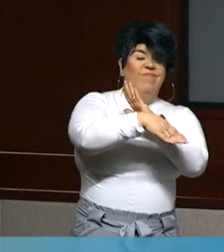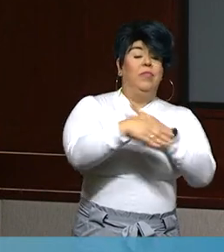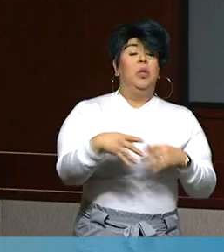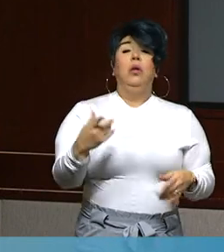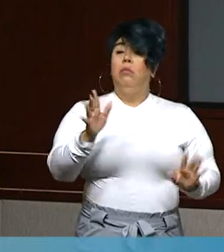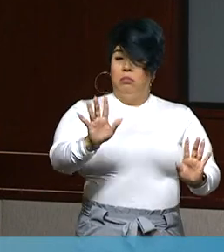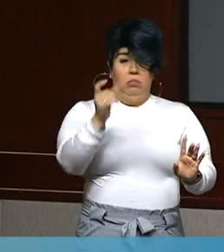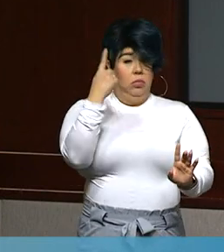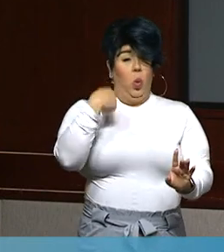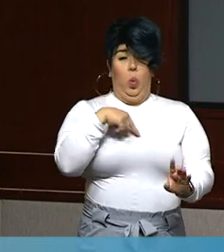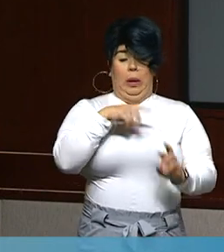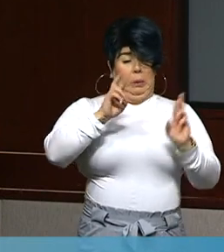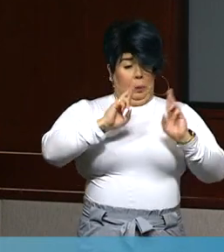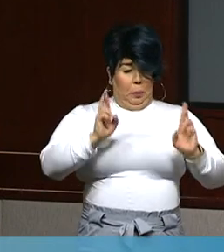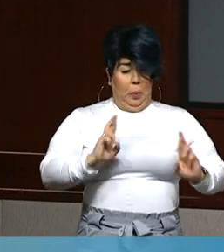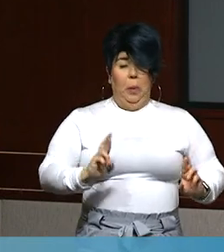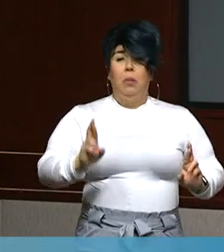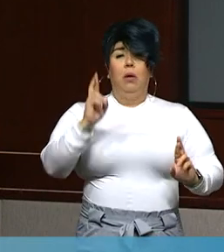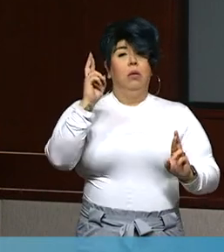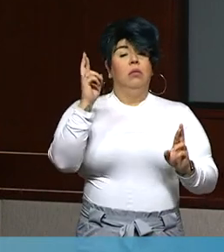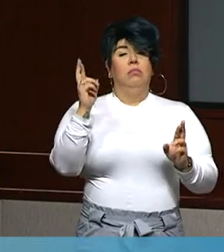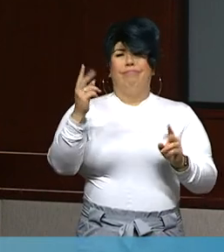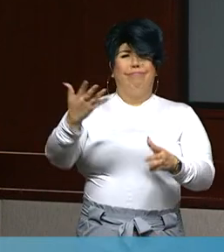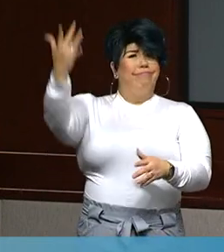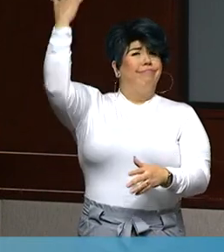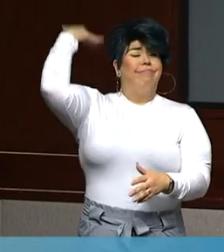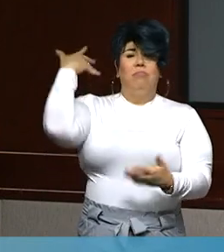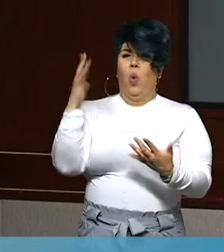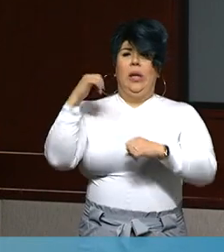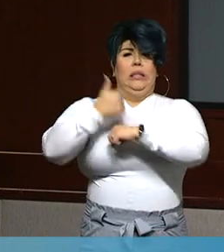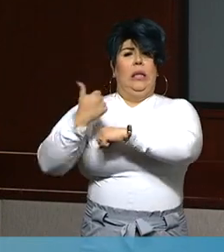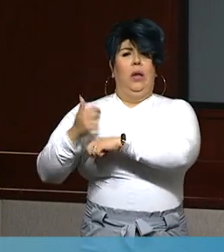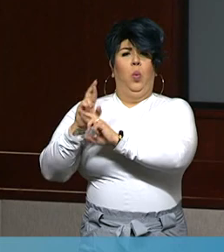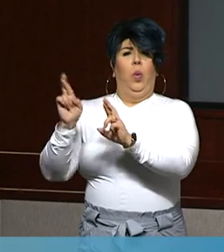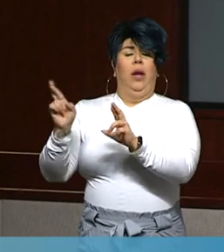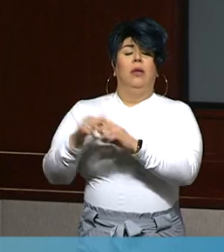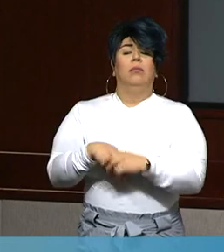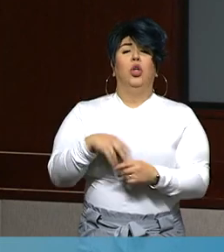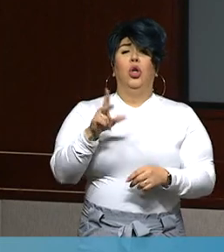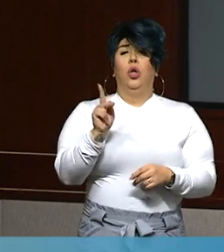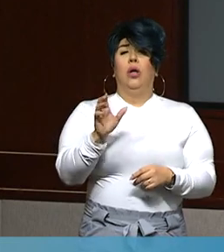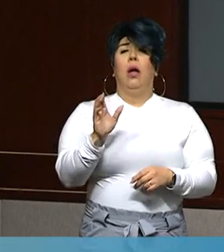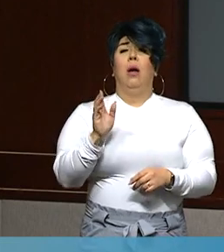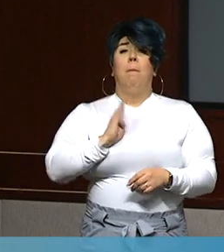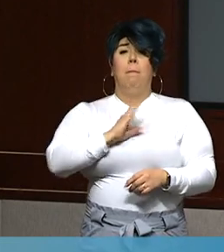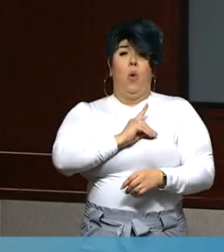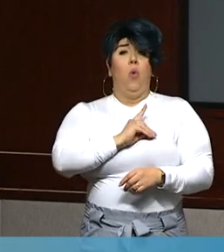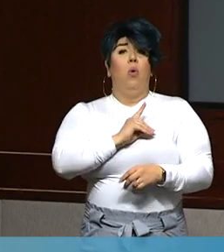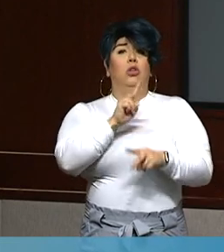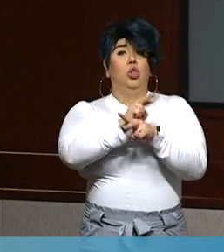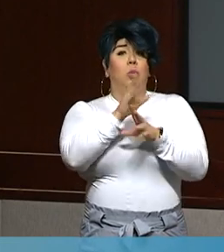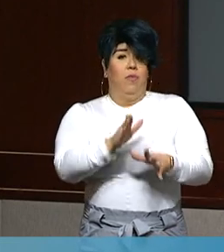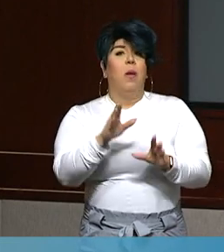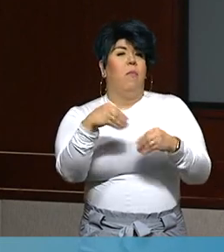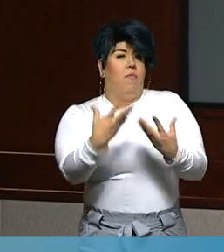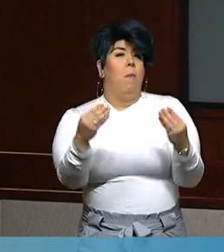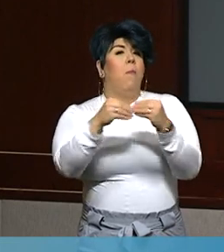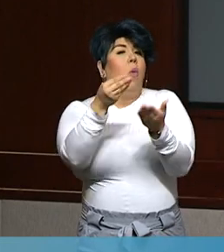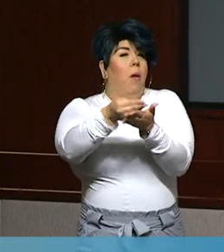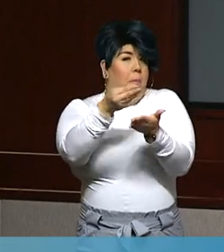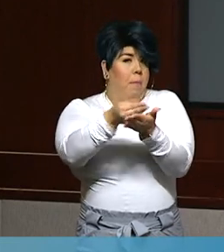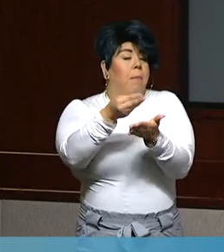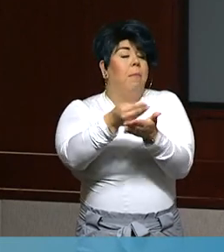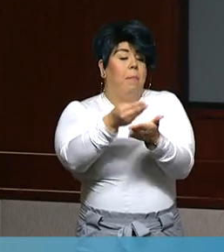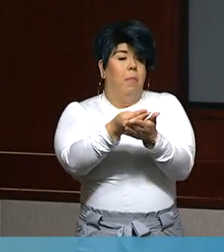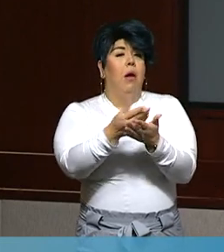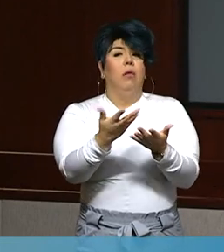preparing for these hospital surges since the beginning of the pandemic. Kern County Board of Supervisors devoted CARES Act funding to provide ICU nurse